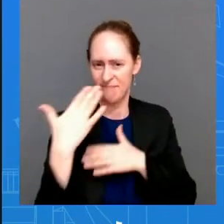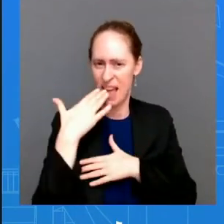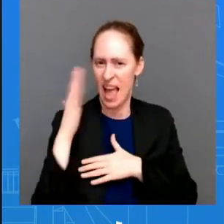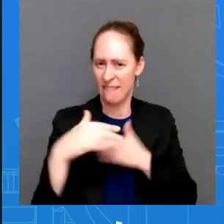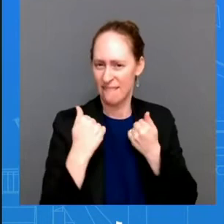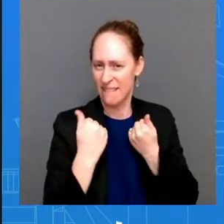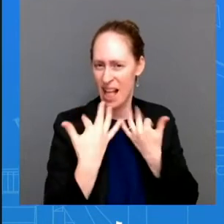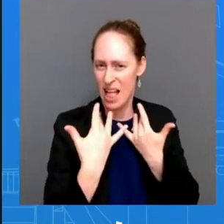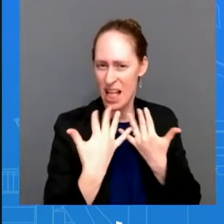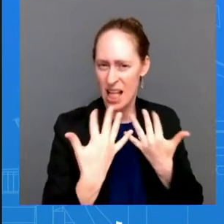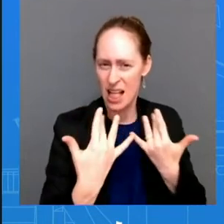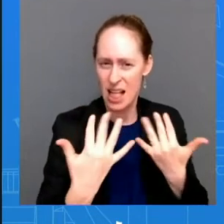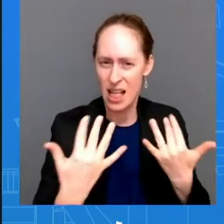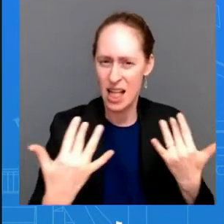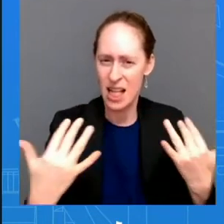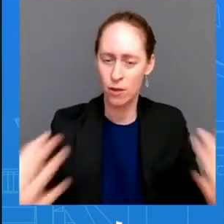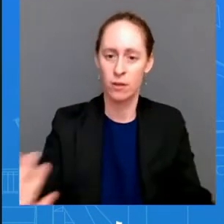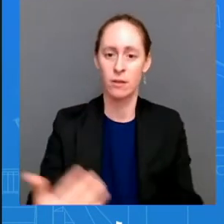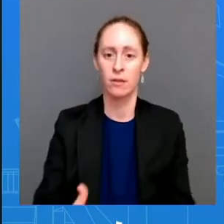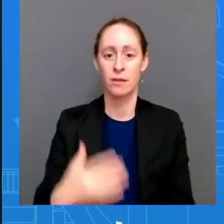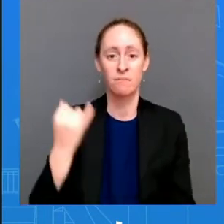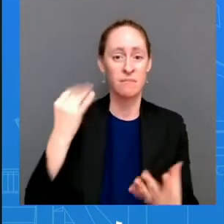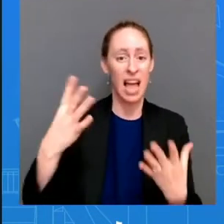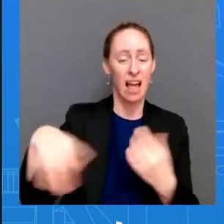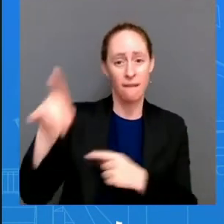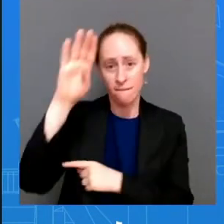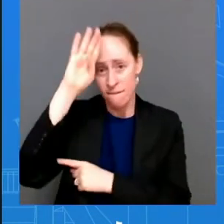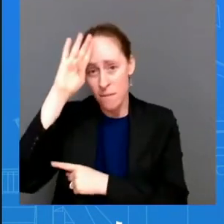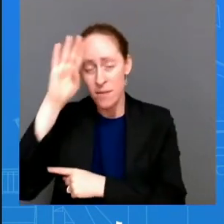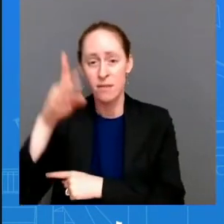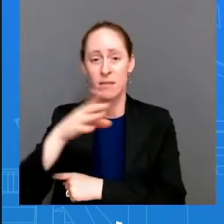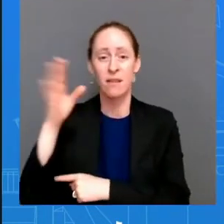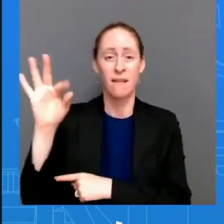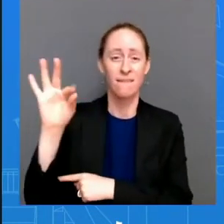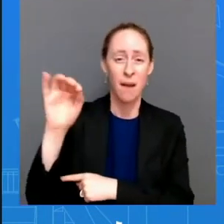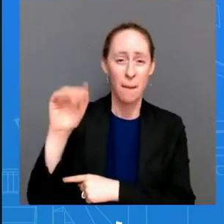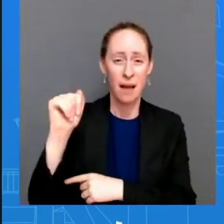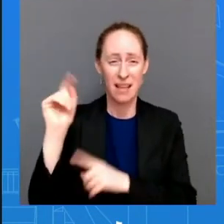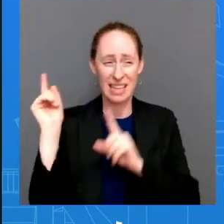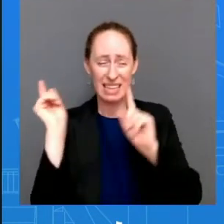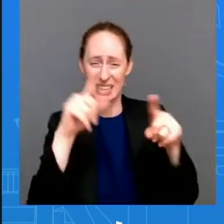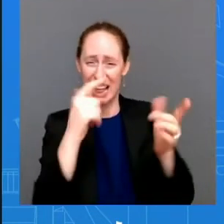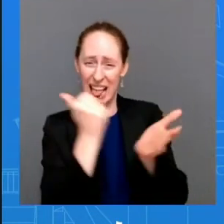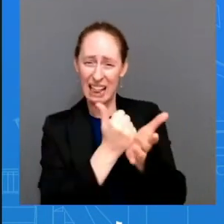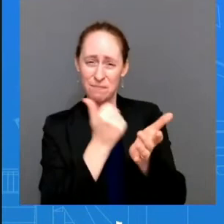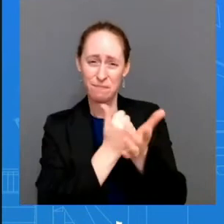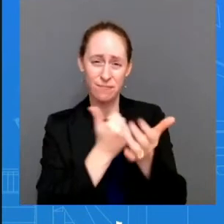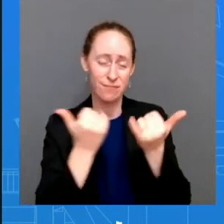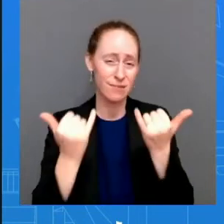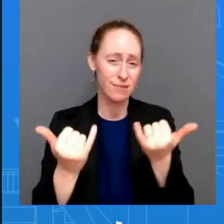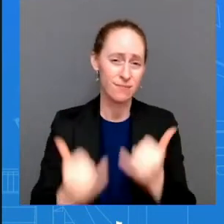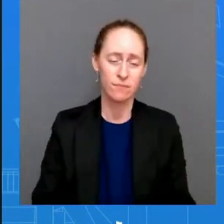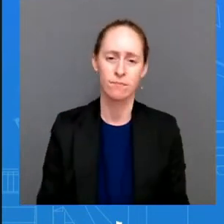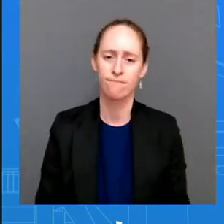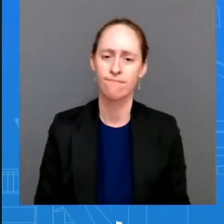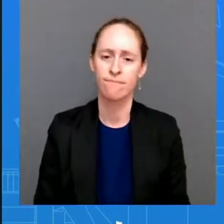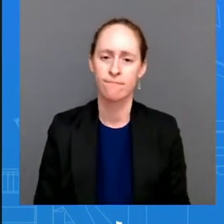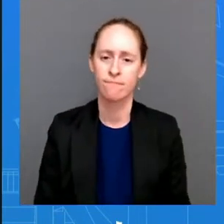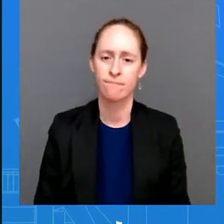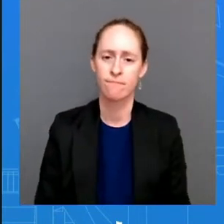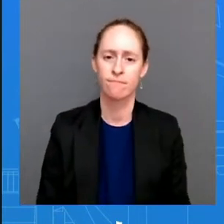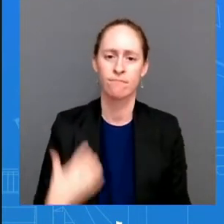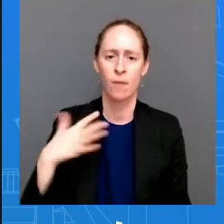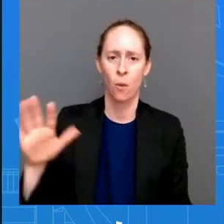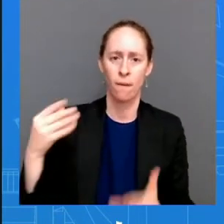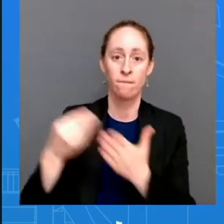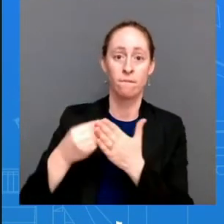fire and fema uh have has been there very quickly approved additional grant funding to help the california